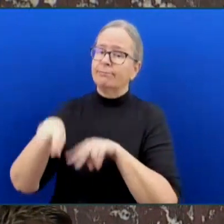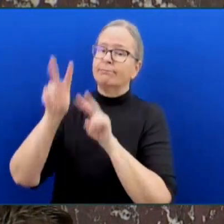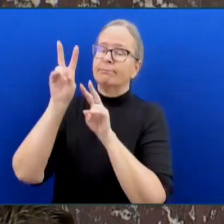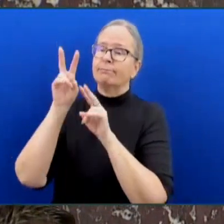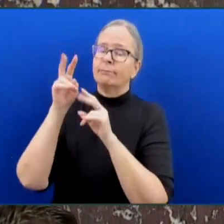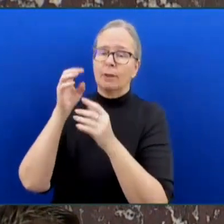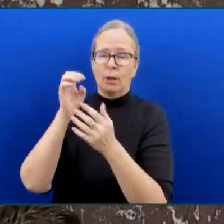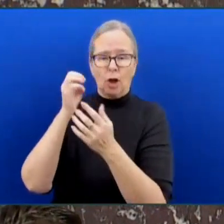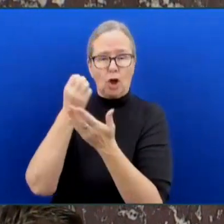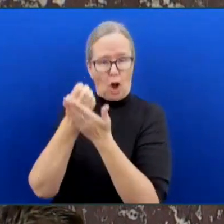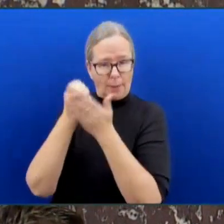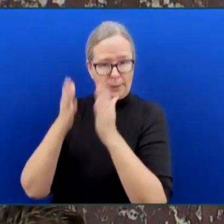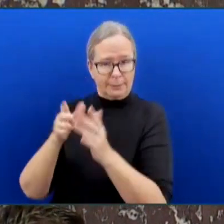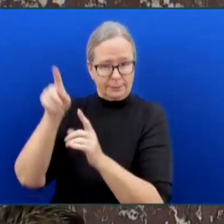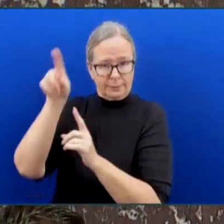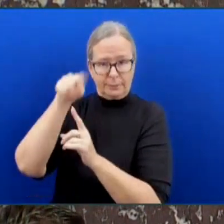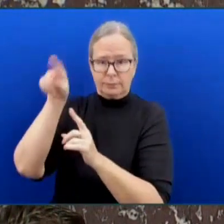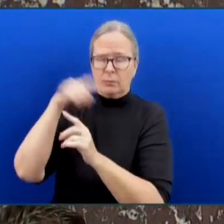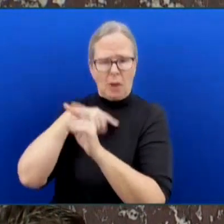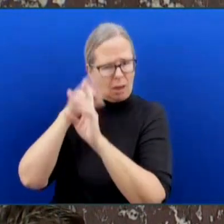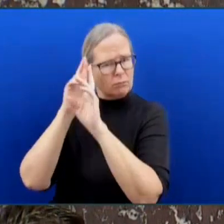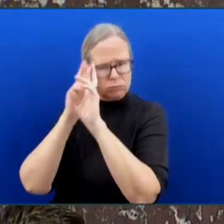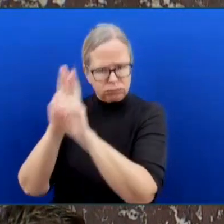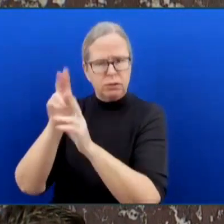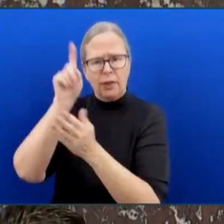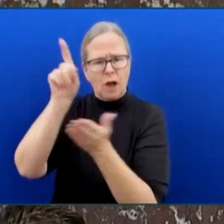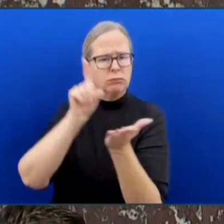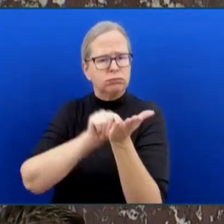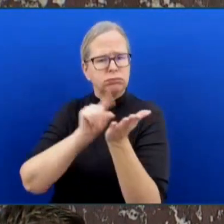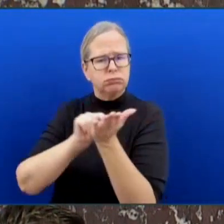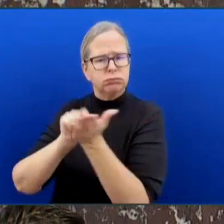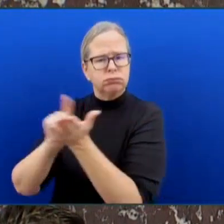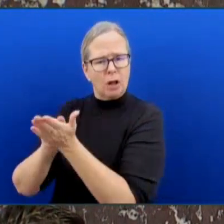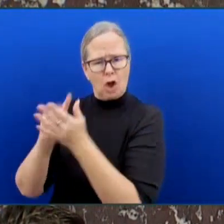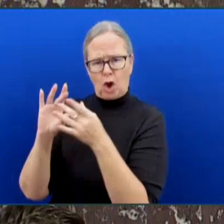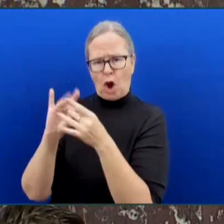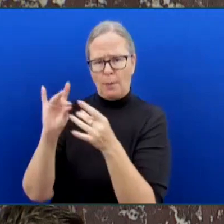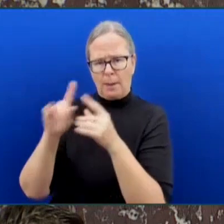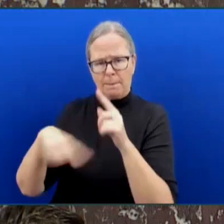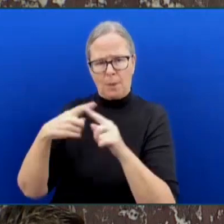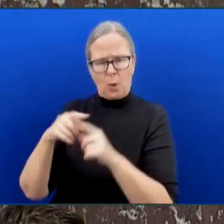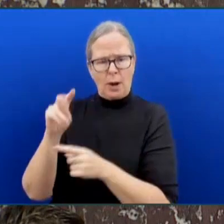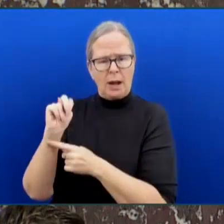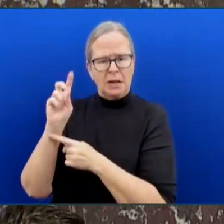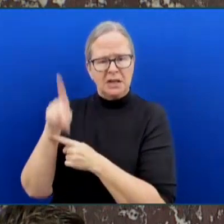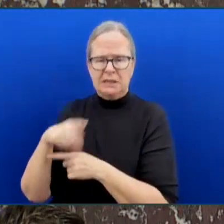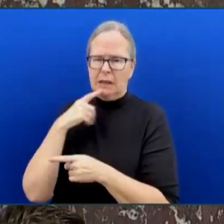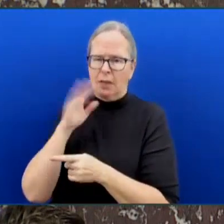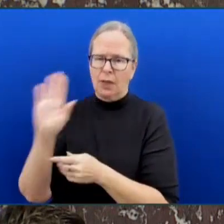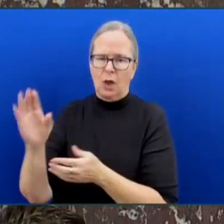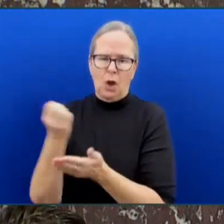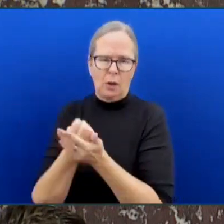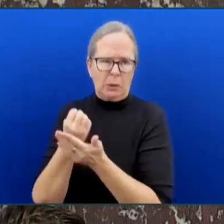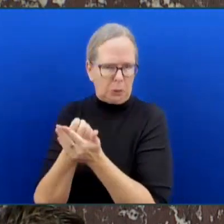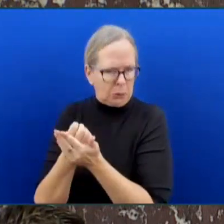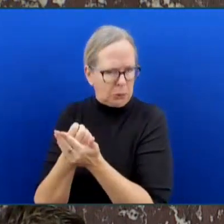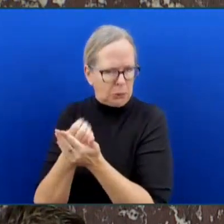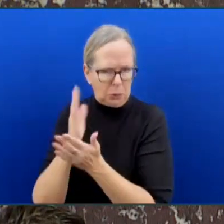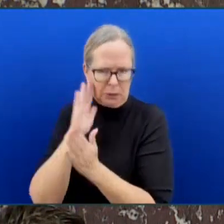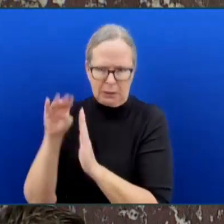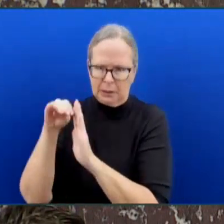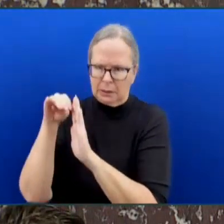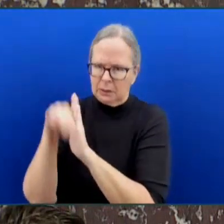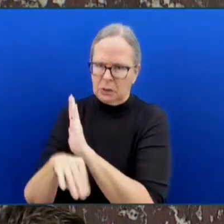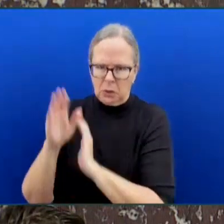a private sector that is flatlined under the NDP. They're also sounding the alarm bell about a Clean BC plan that is secretly, really, a Kill BC